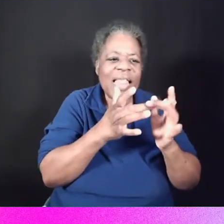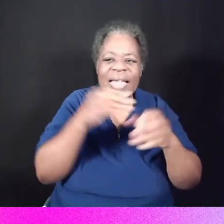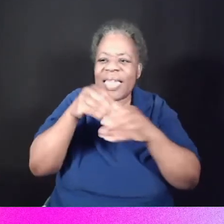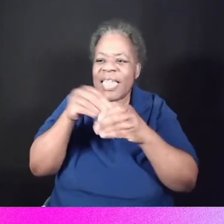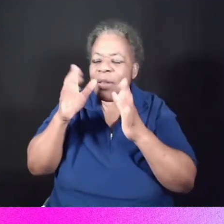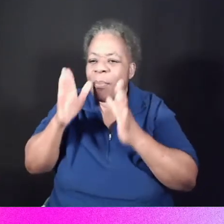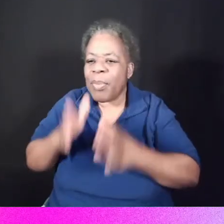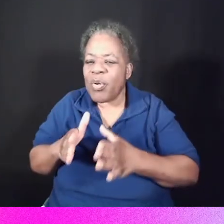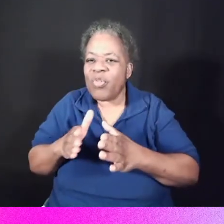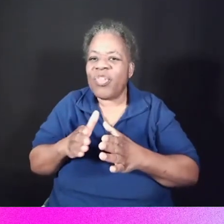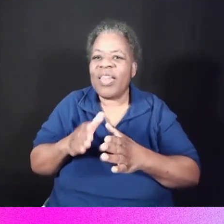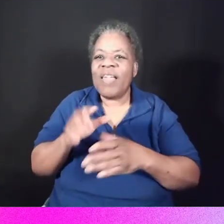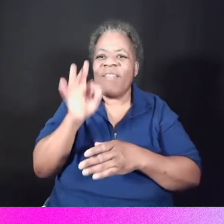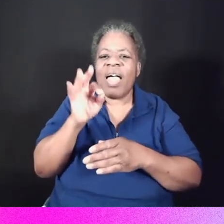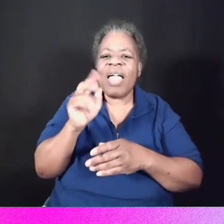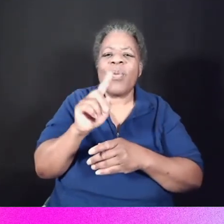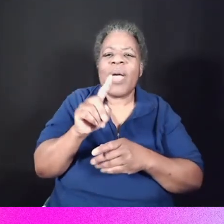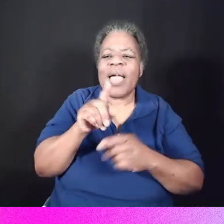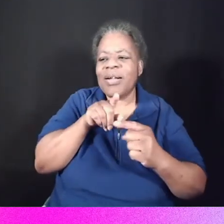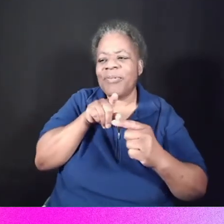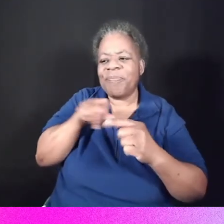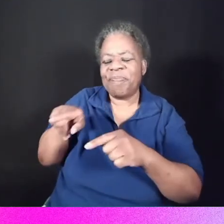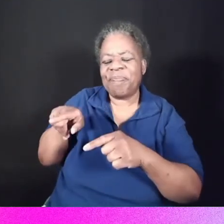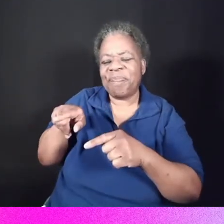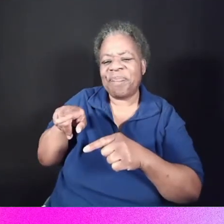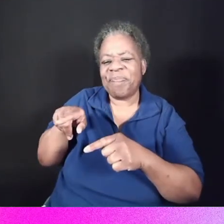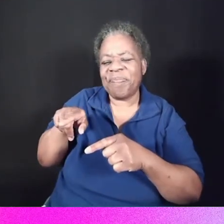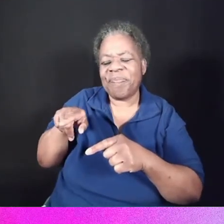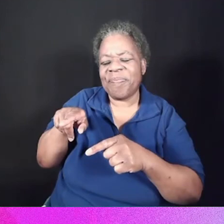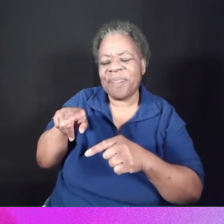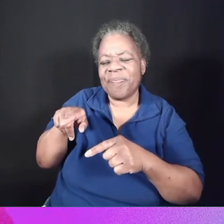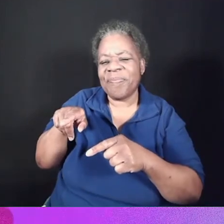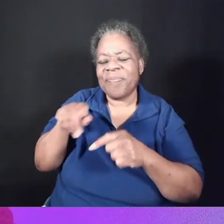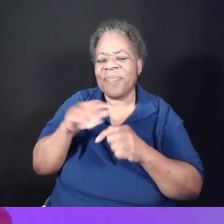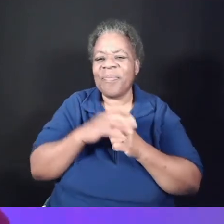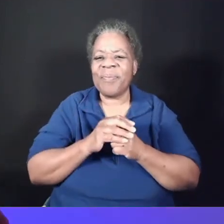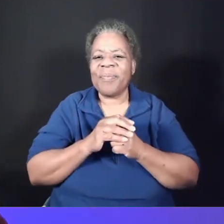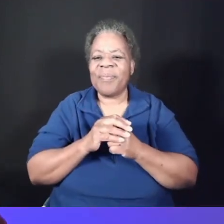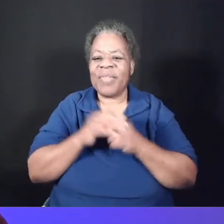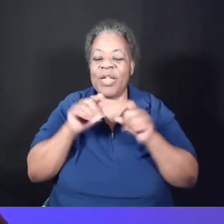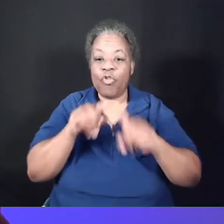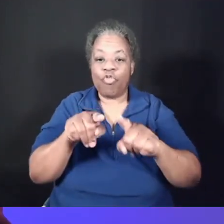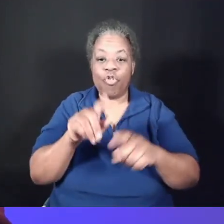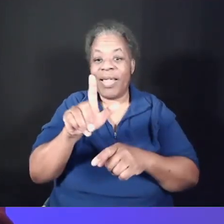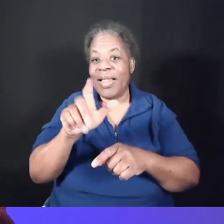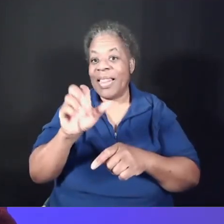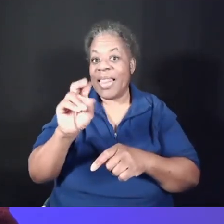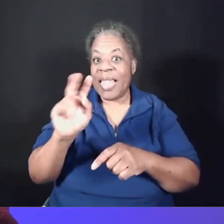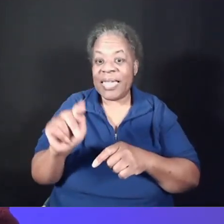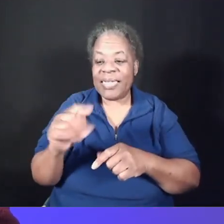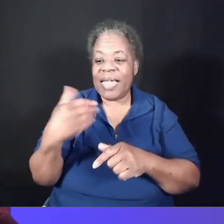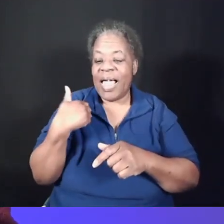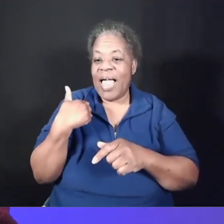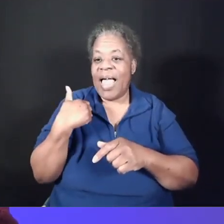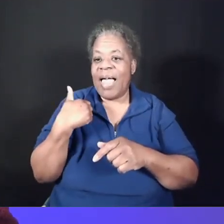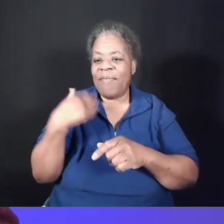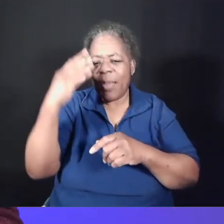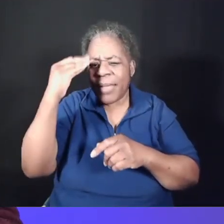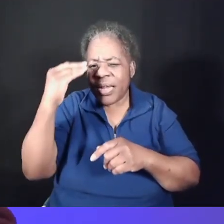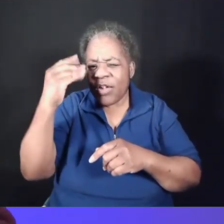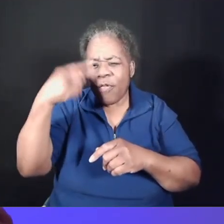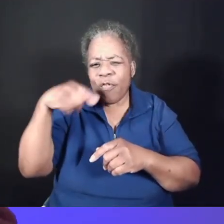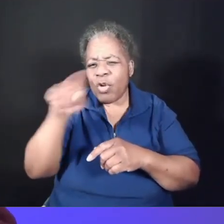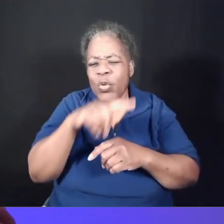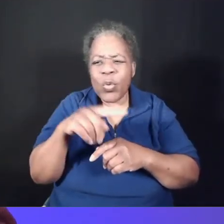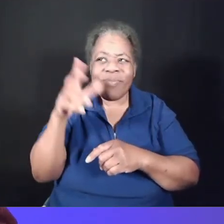option at grace.org slash groups. And during Lent we'll have a meditation for you to listen to each week.